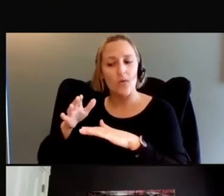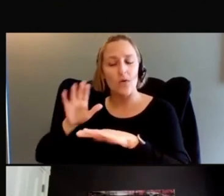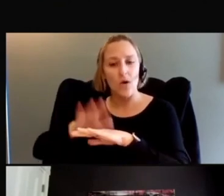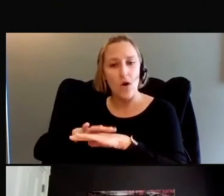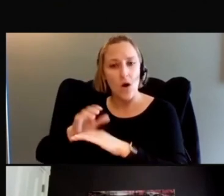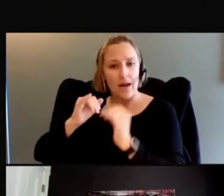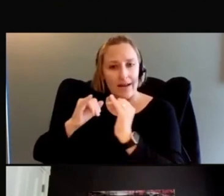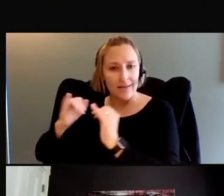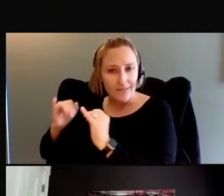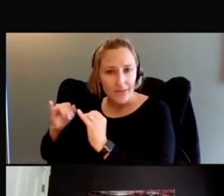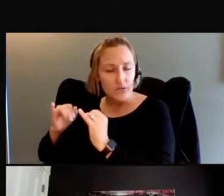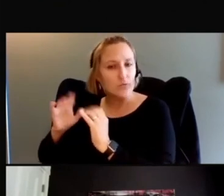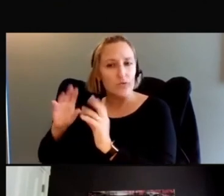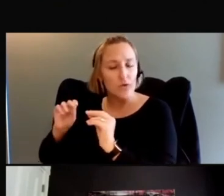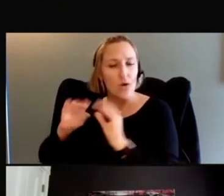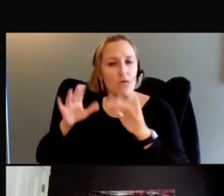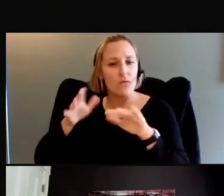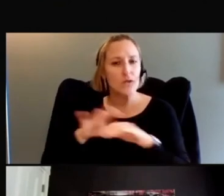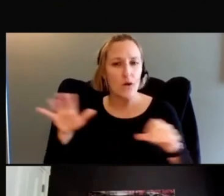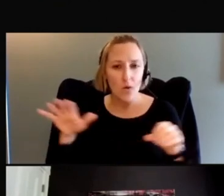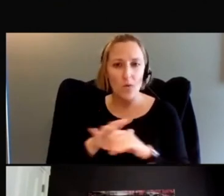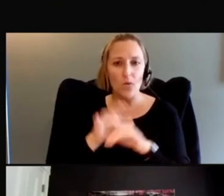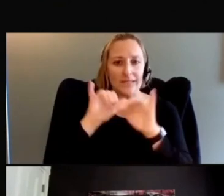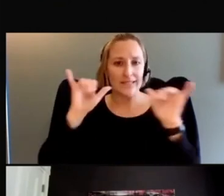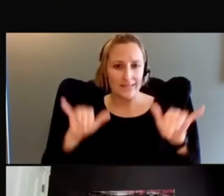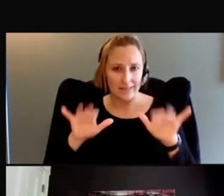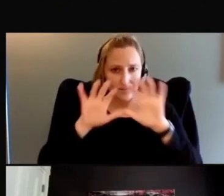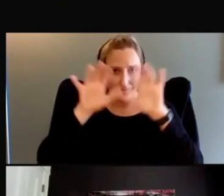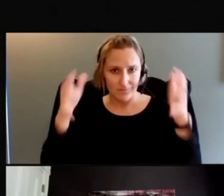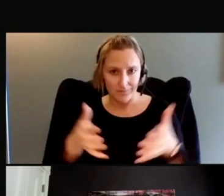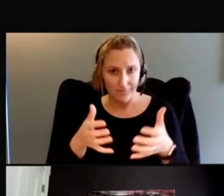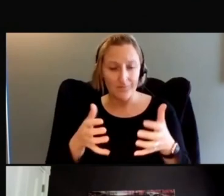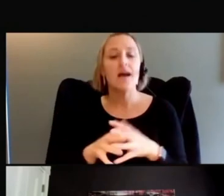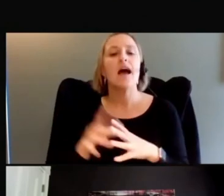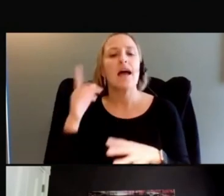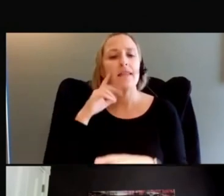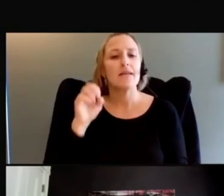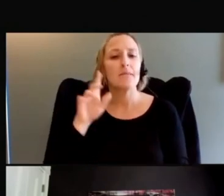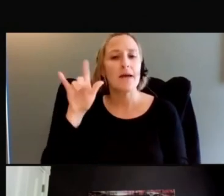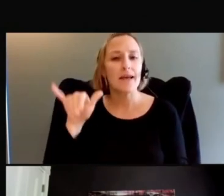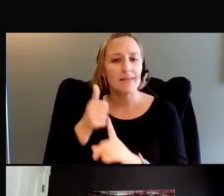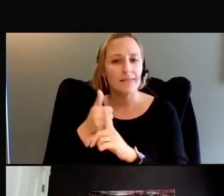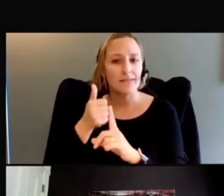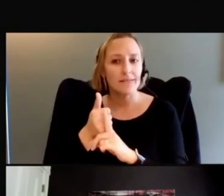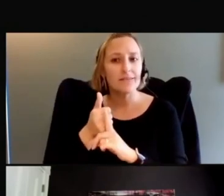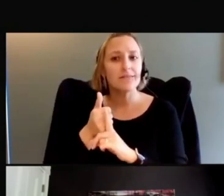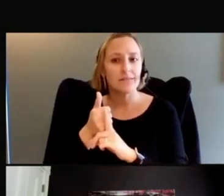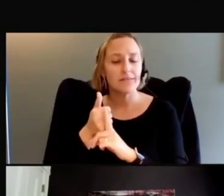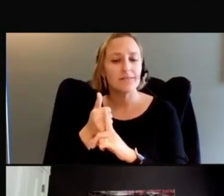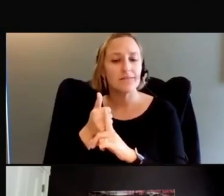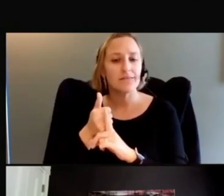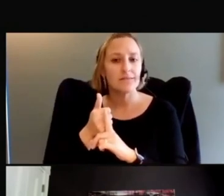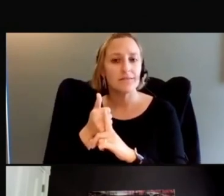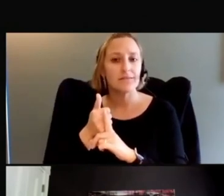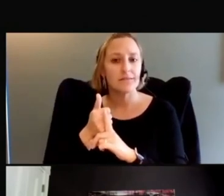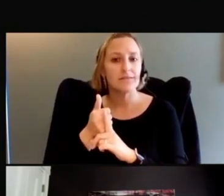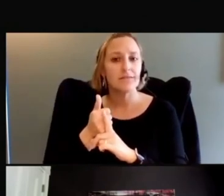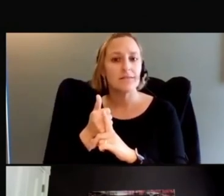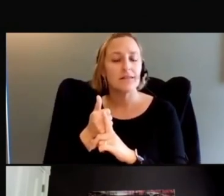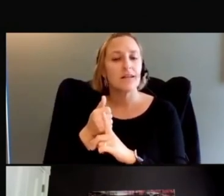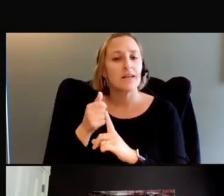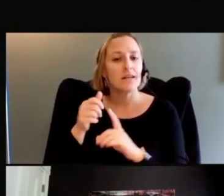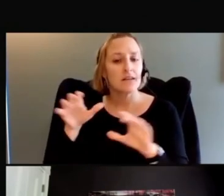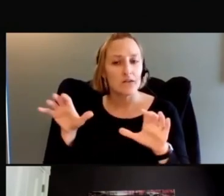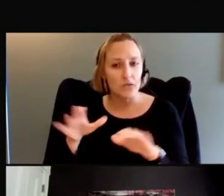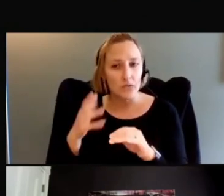system, right? And I think that Becky, while it was a huge project for her dissertation, used a social ecological